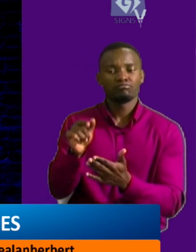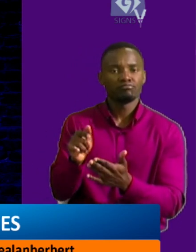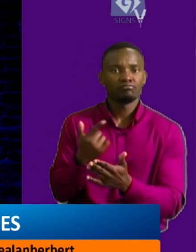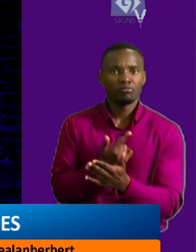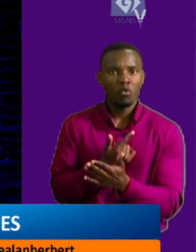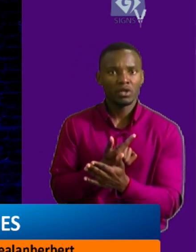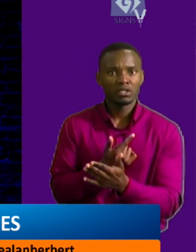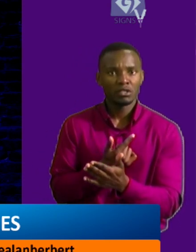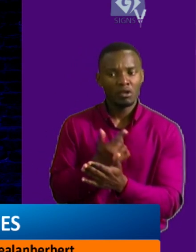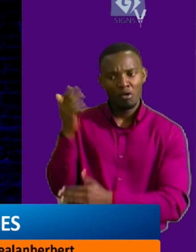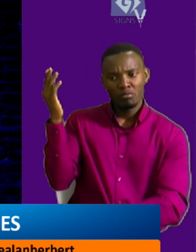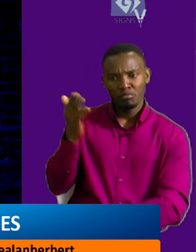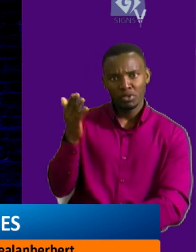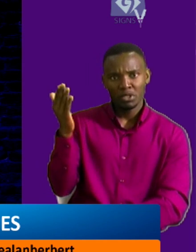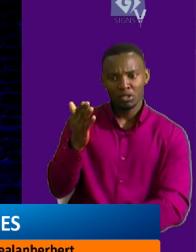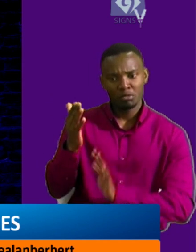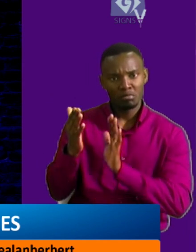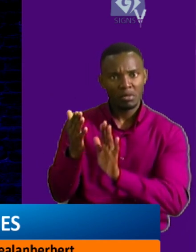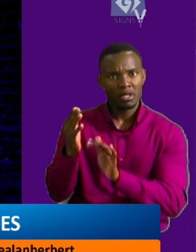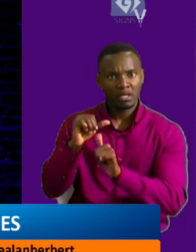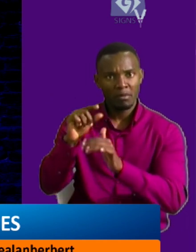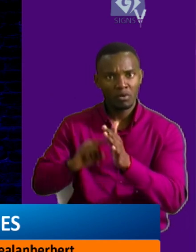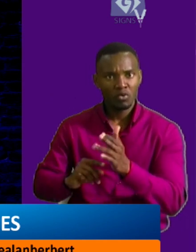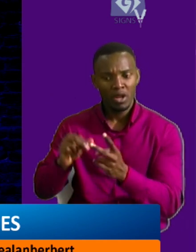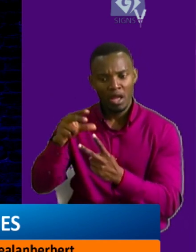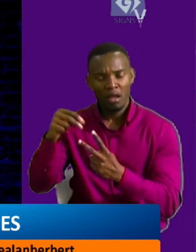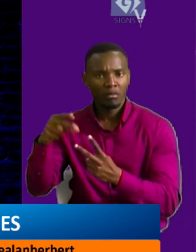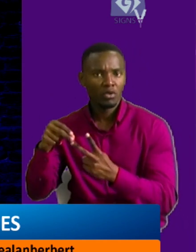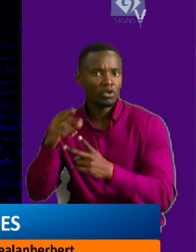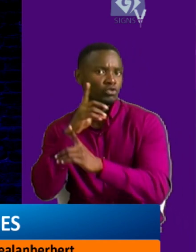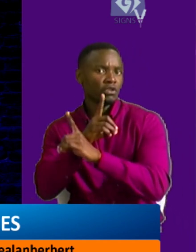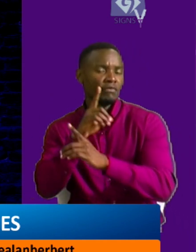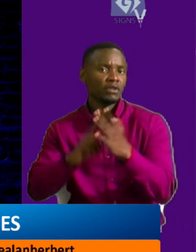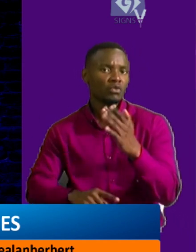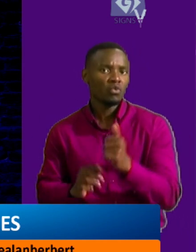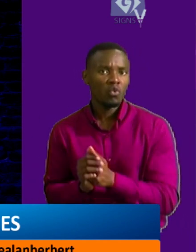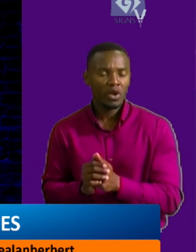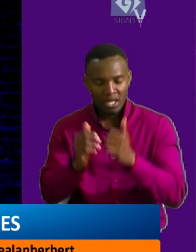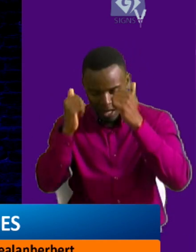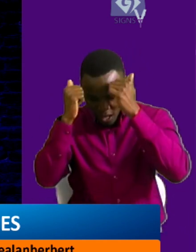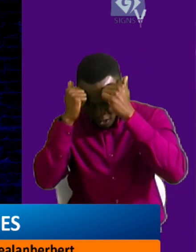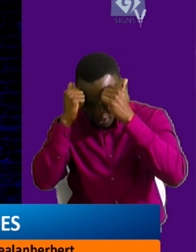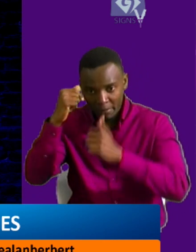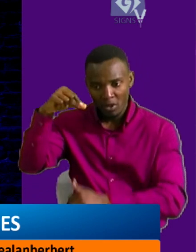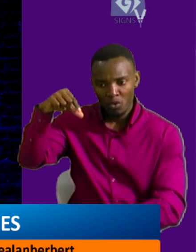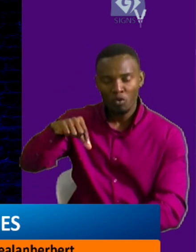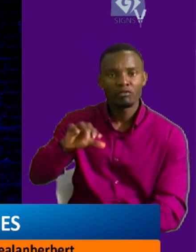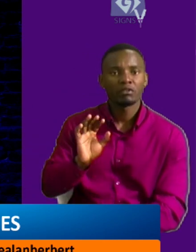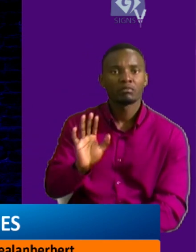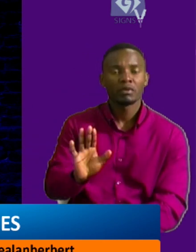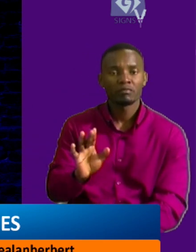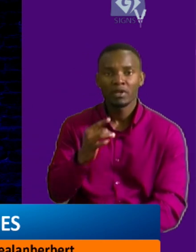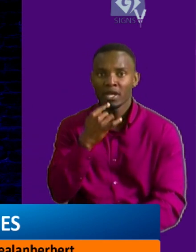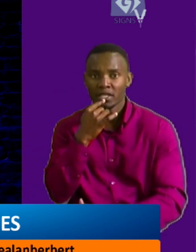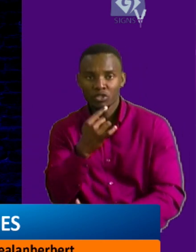before the National Assembly Committee on appointments to defend his academic qualification. Joho told the